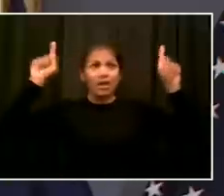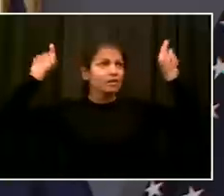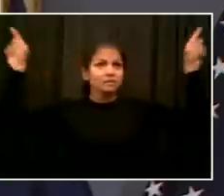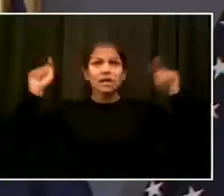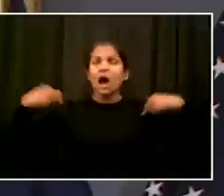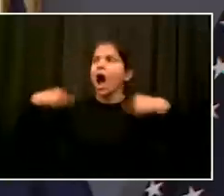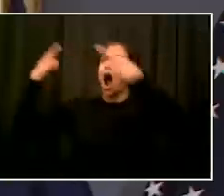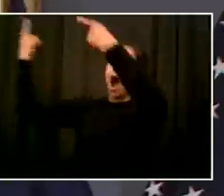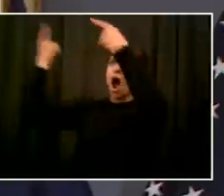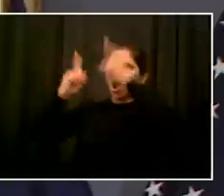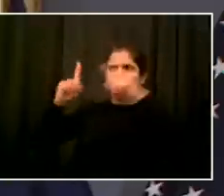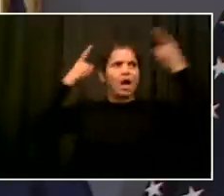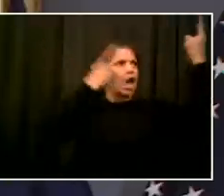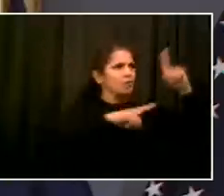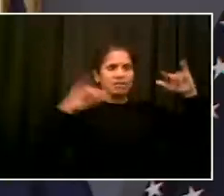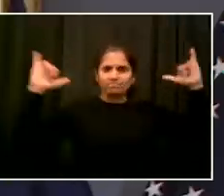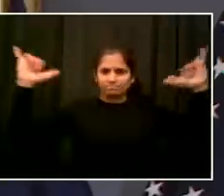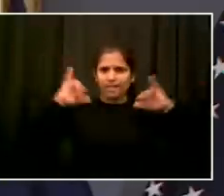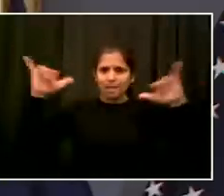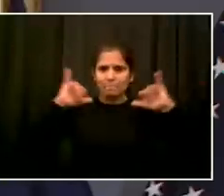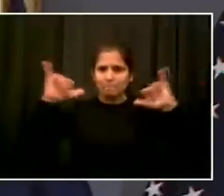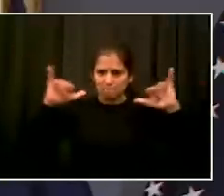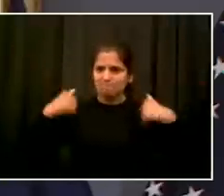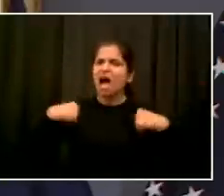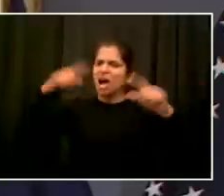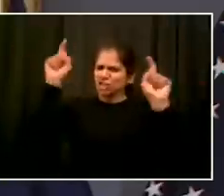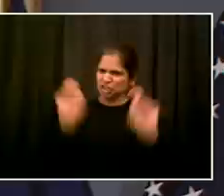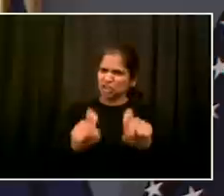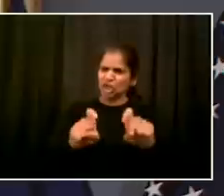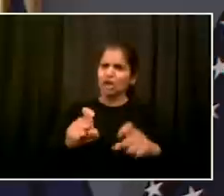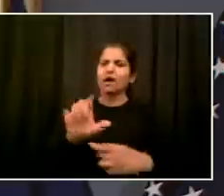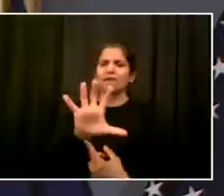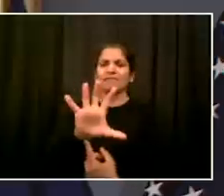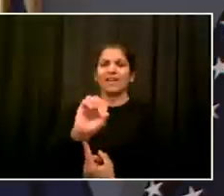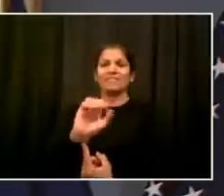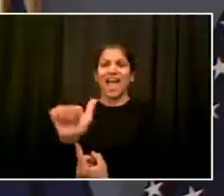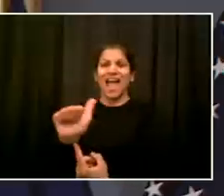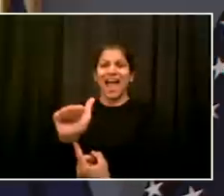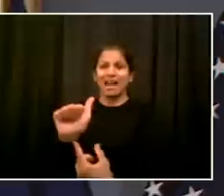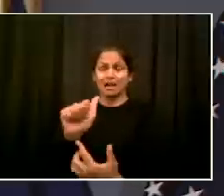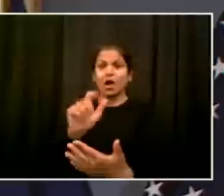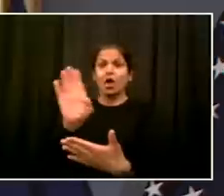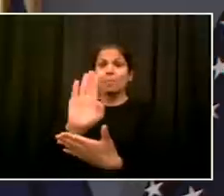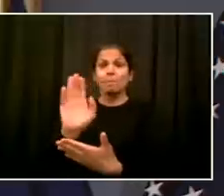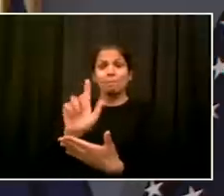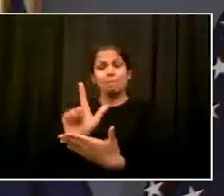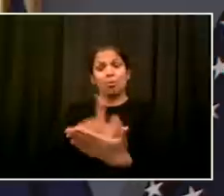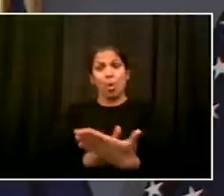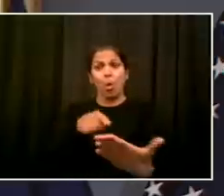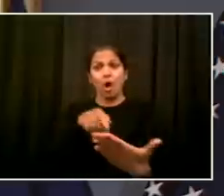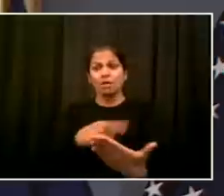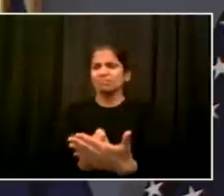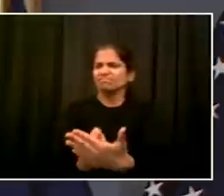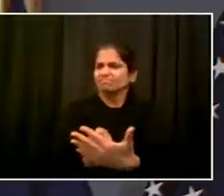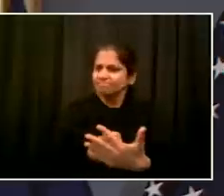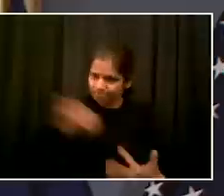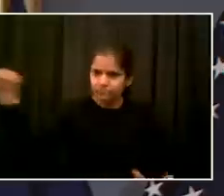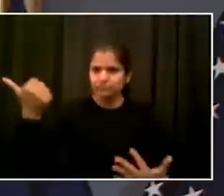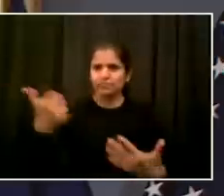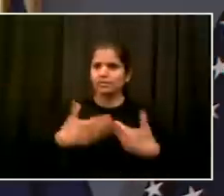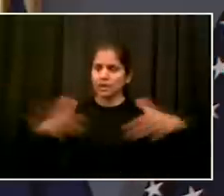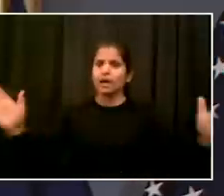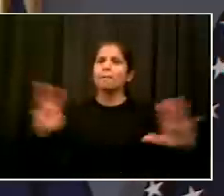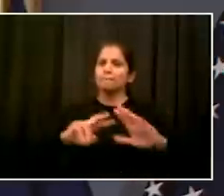be repealed. I believe it can be replaced with a very simple provision that guarantees the safety of our officers in terms of their